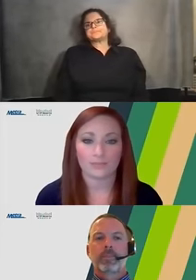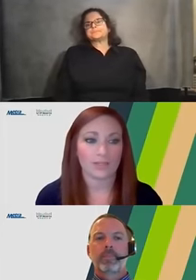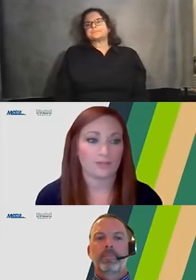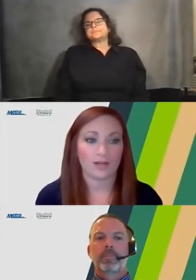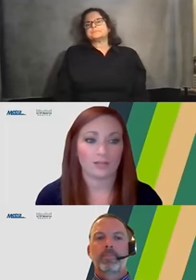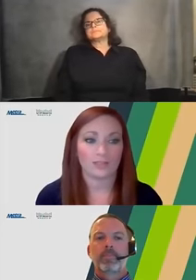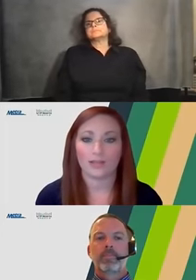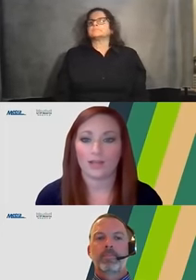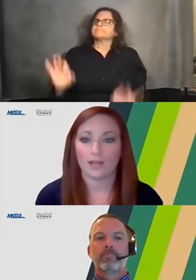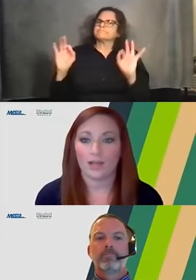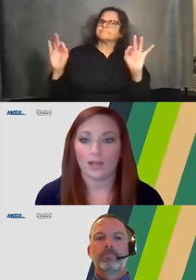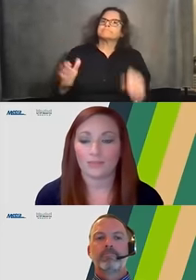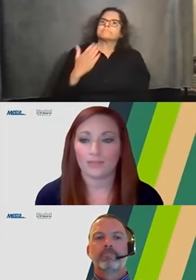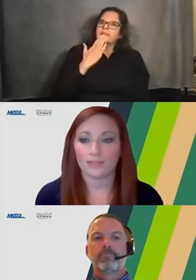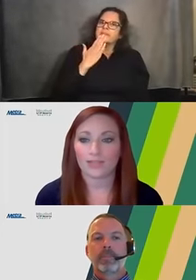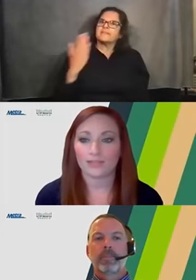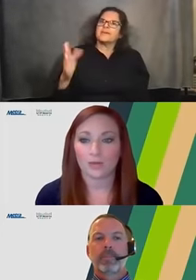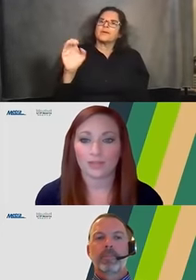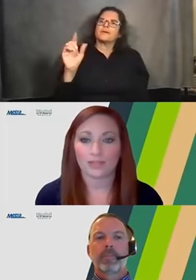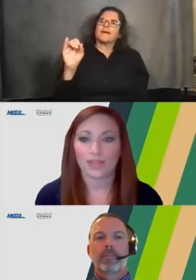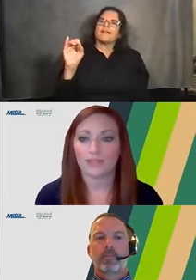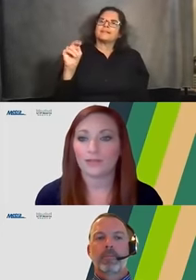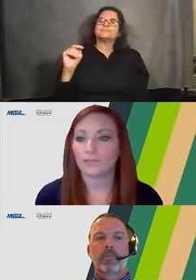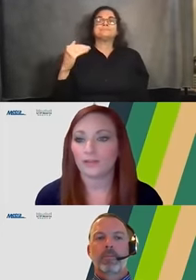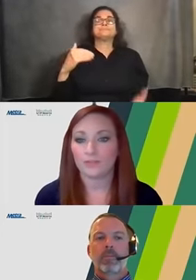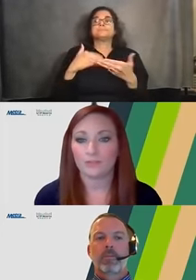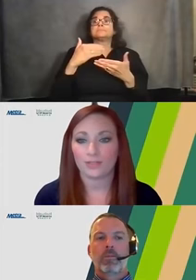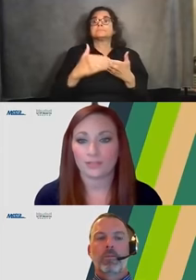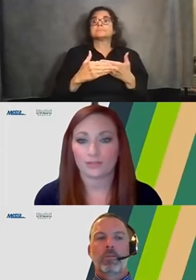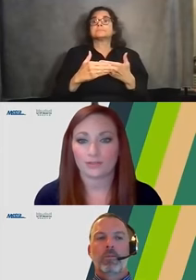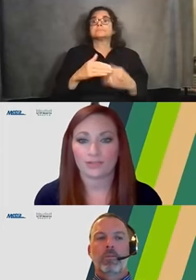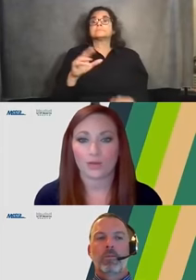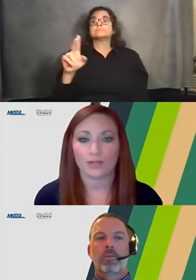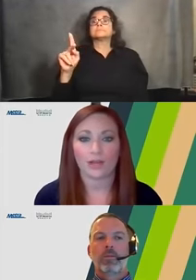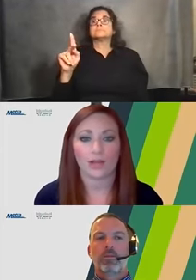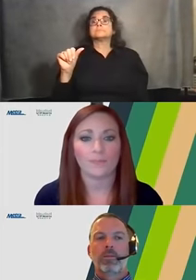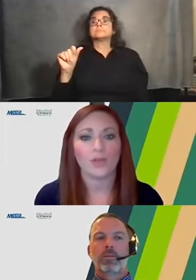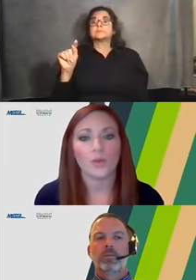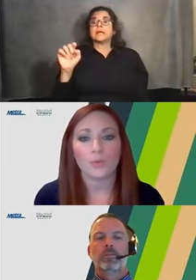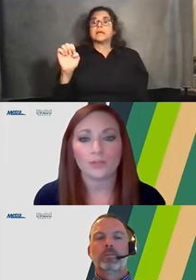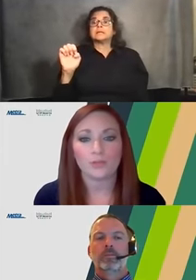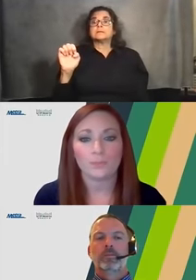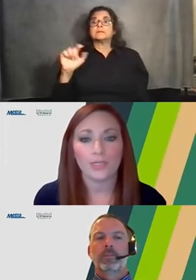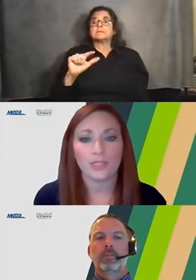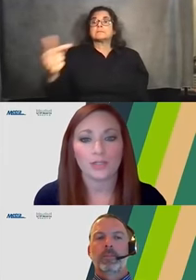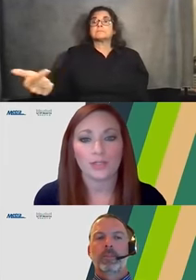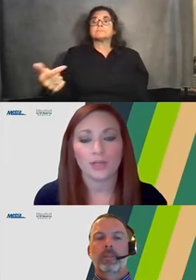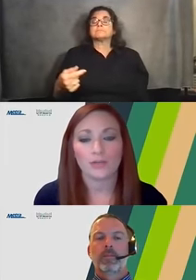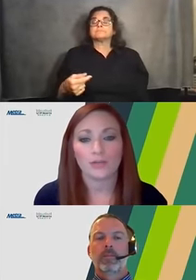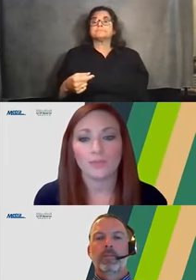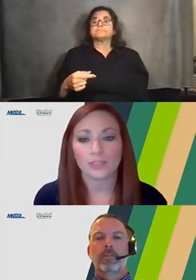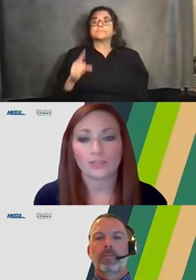Awesome. Thank you, Colin. This next one, Kate, I'm going to have you answer this one. Will there be